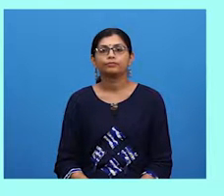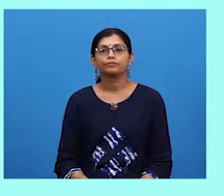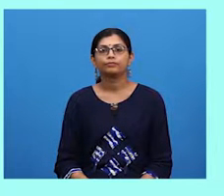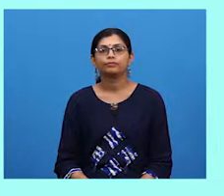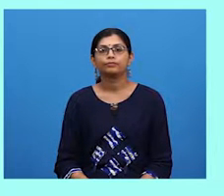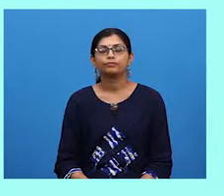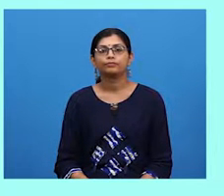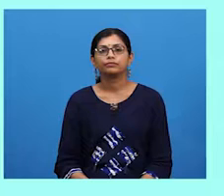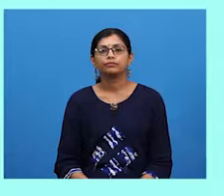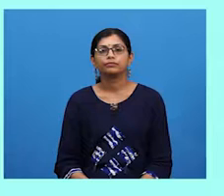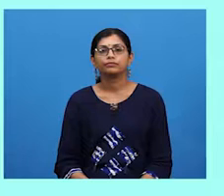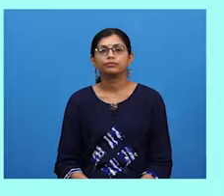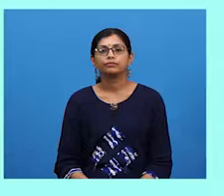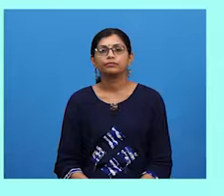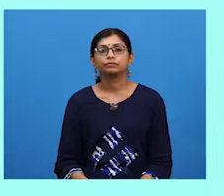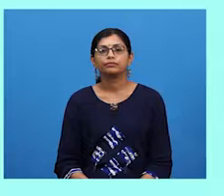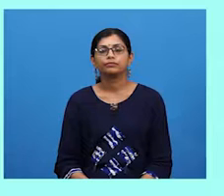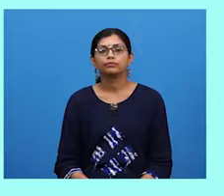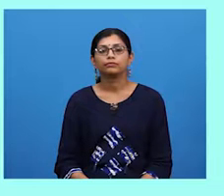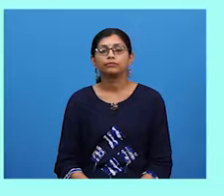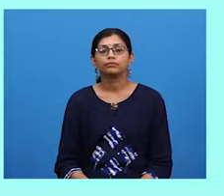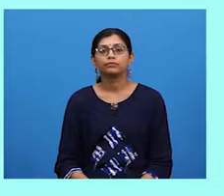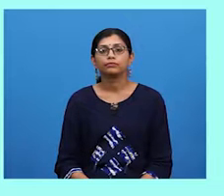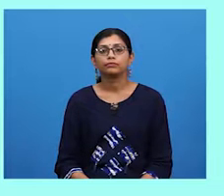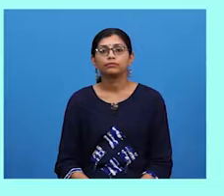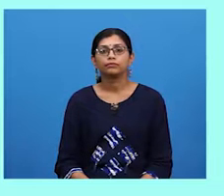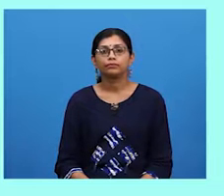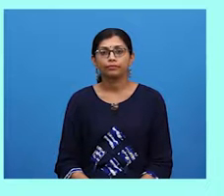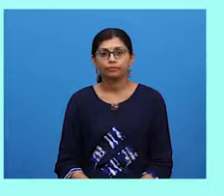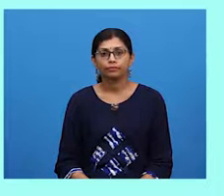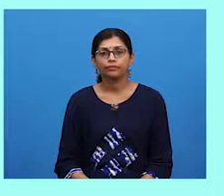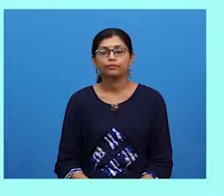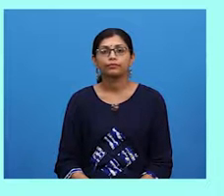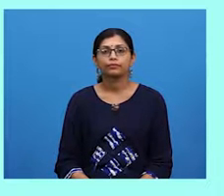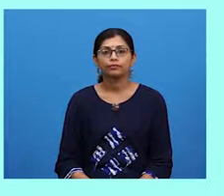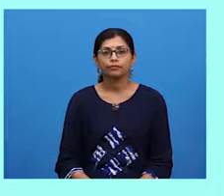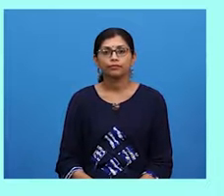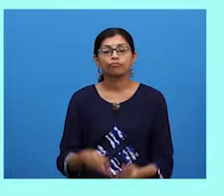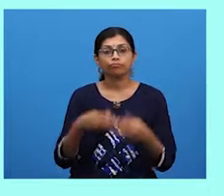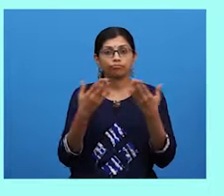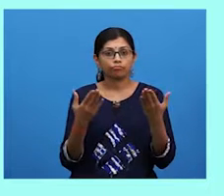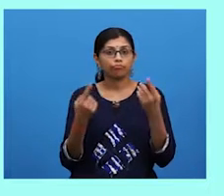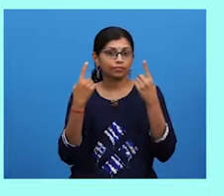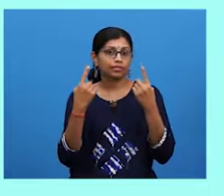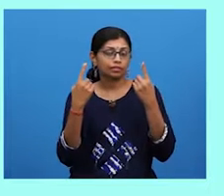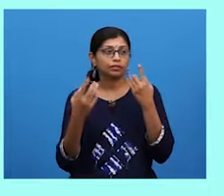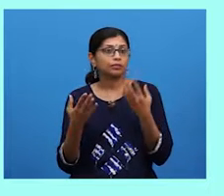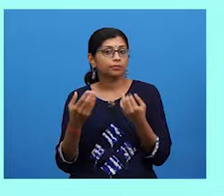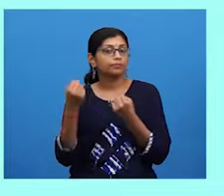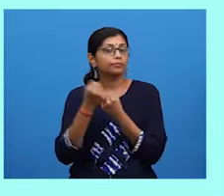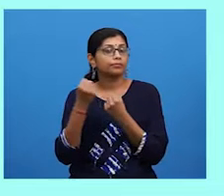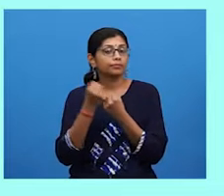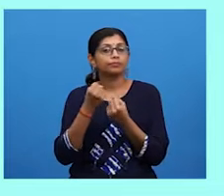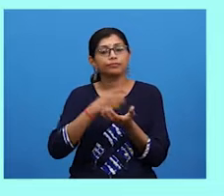two sentences contain the examples that we use as supporting details to support